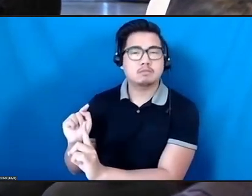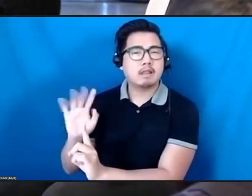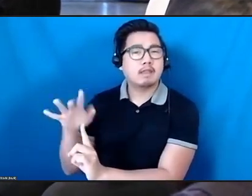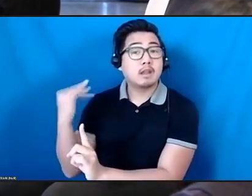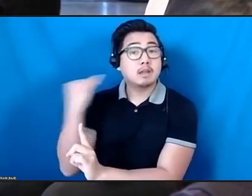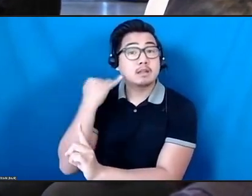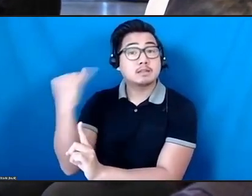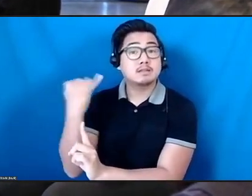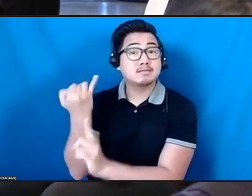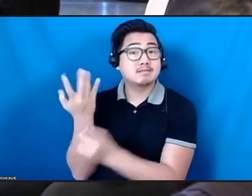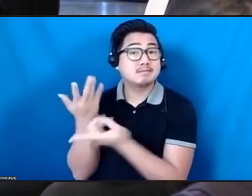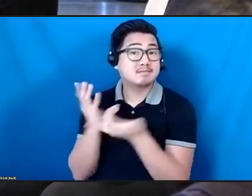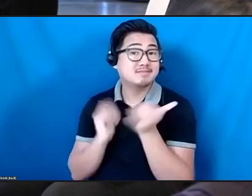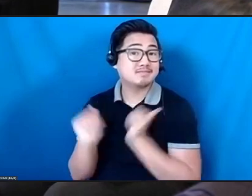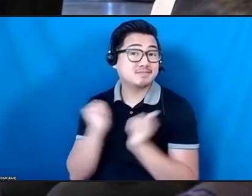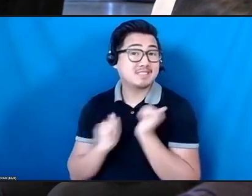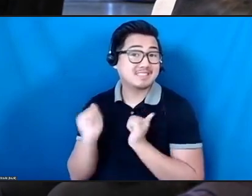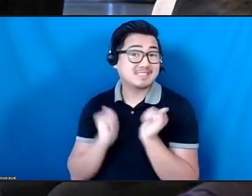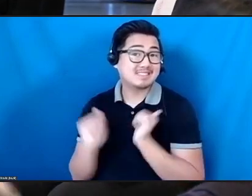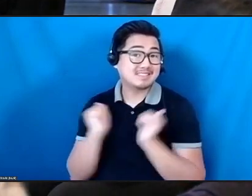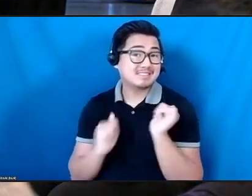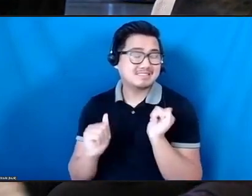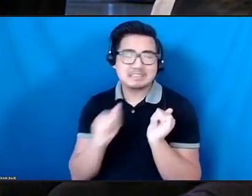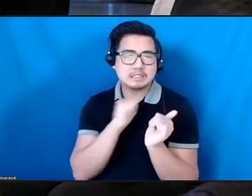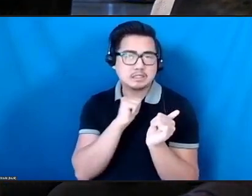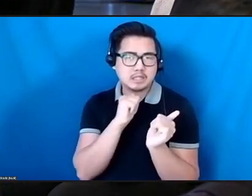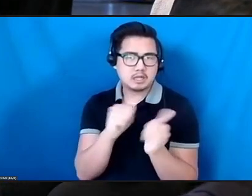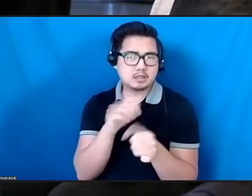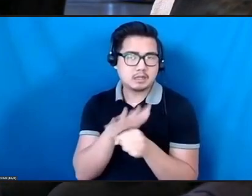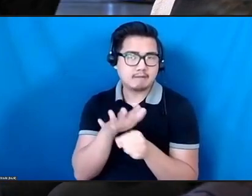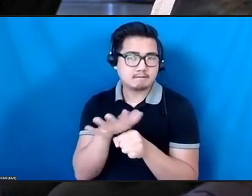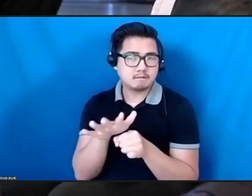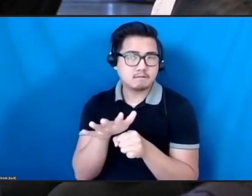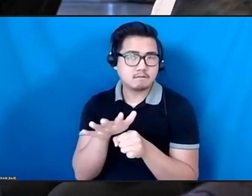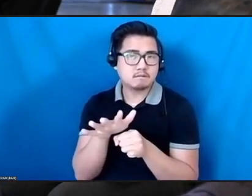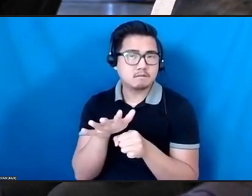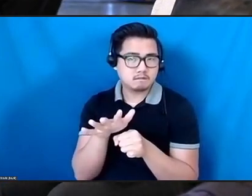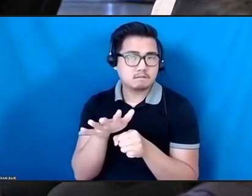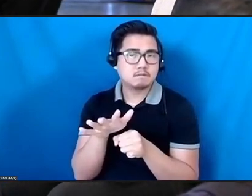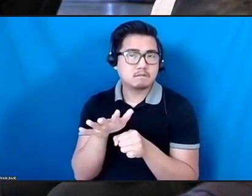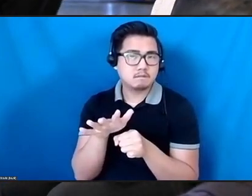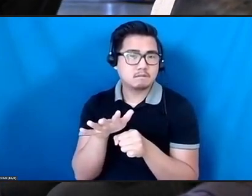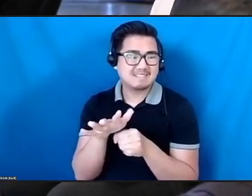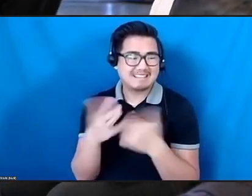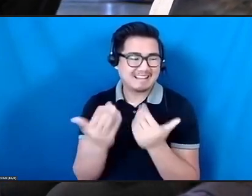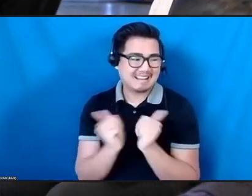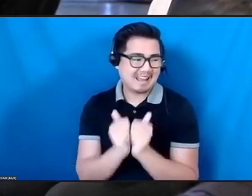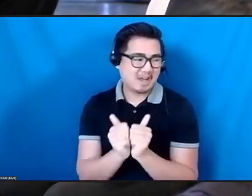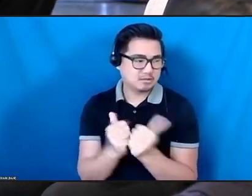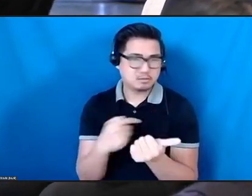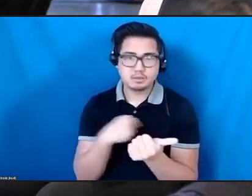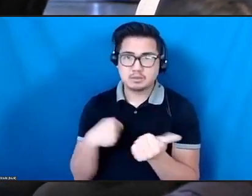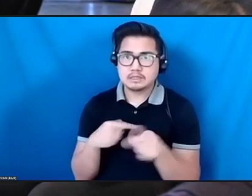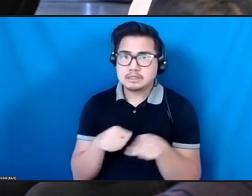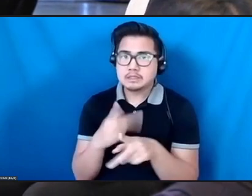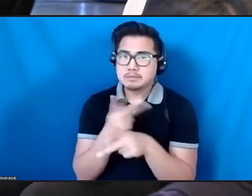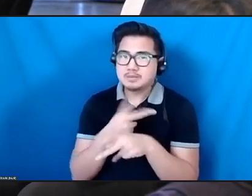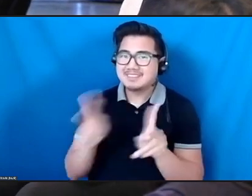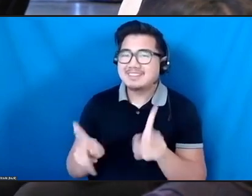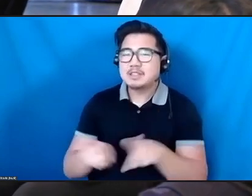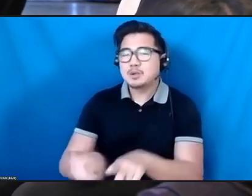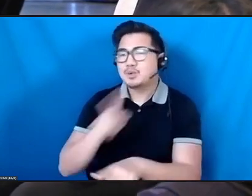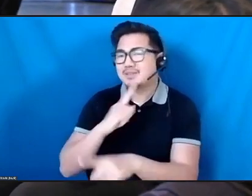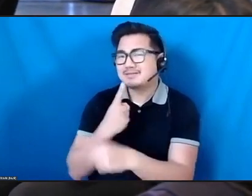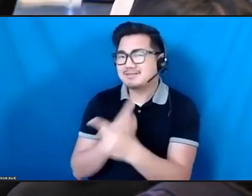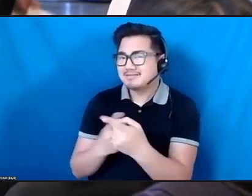aren't enough and how do we, especially as producers, and actually shout out to producers in the room